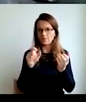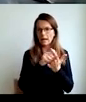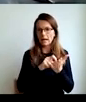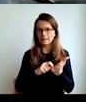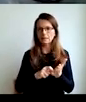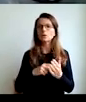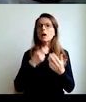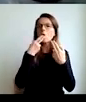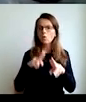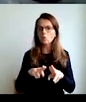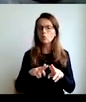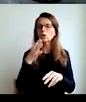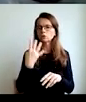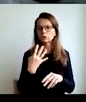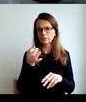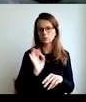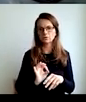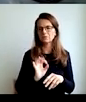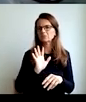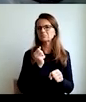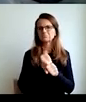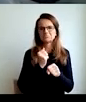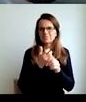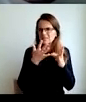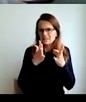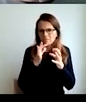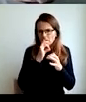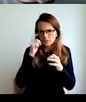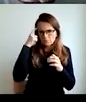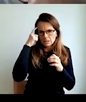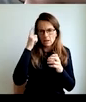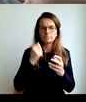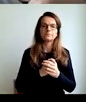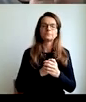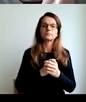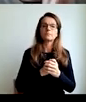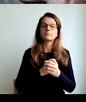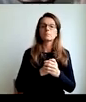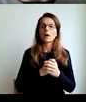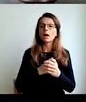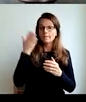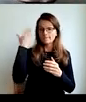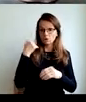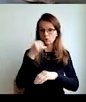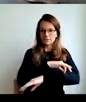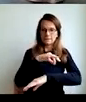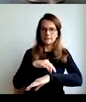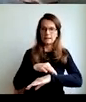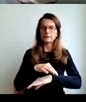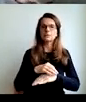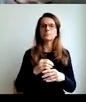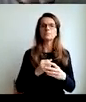And at the Netherlands, 40% of people said that they do